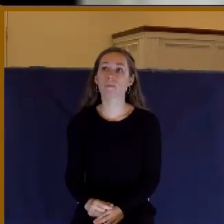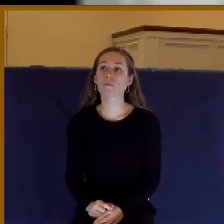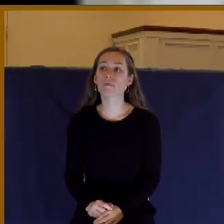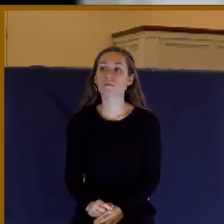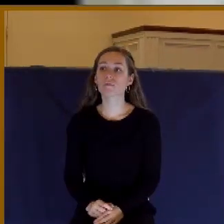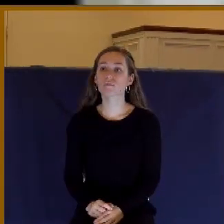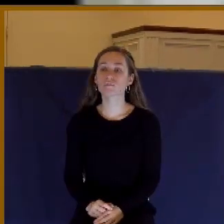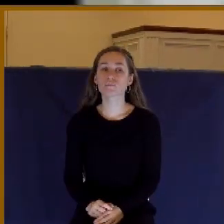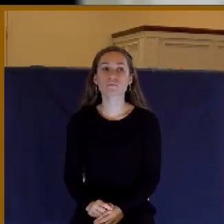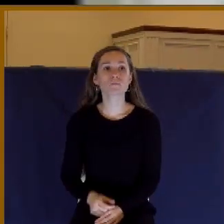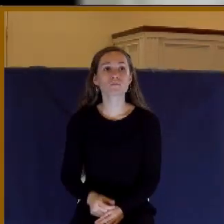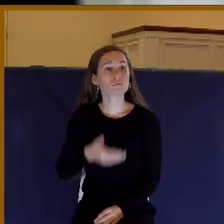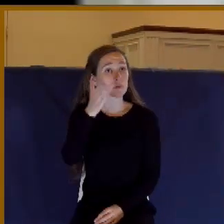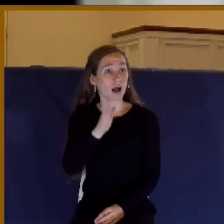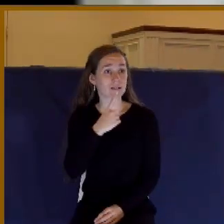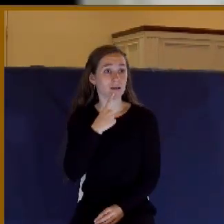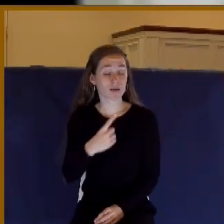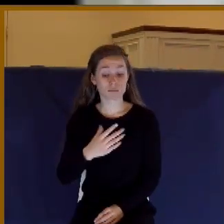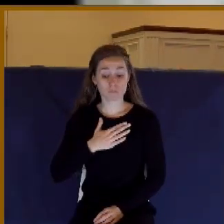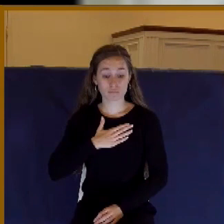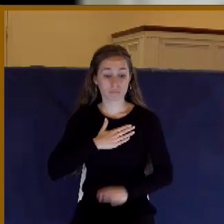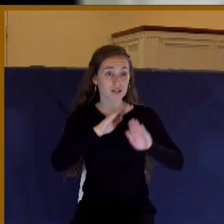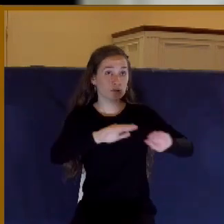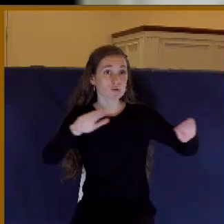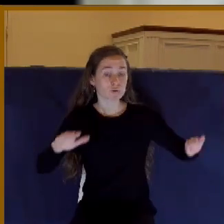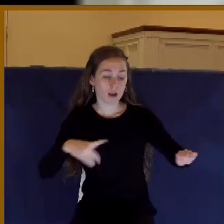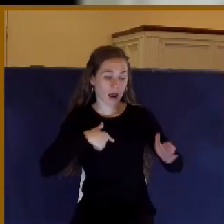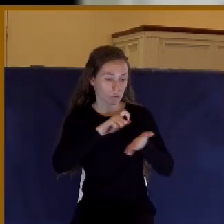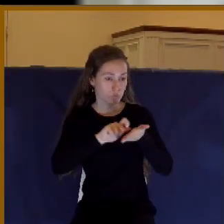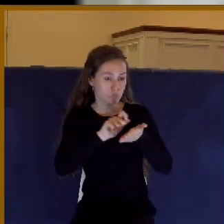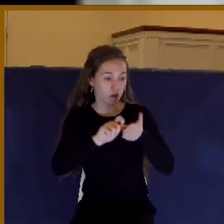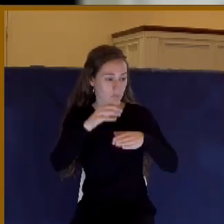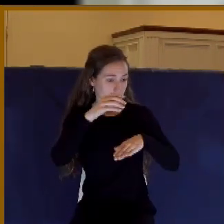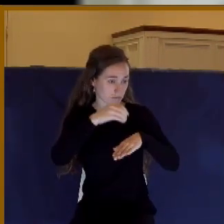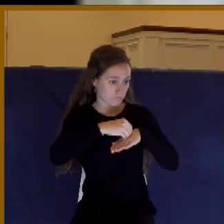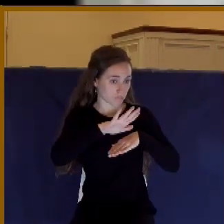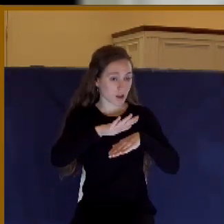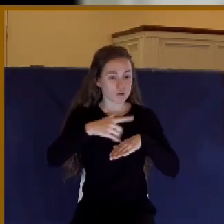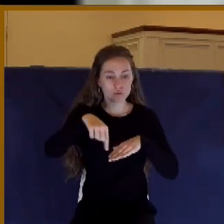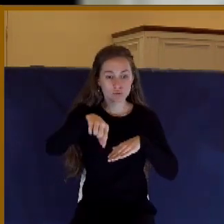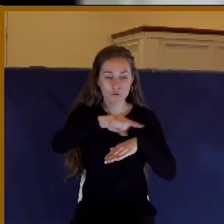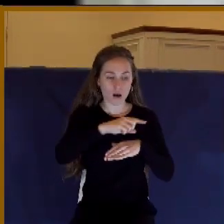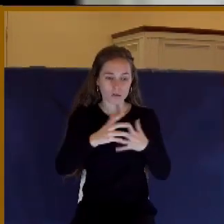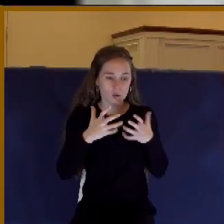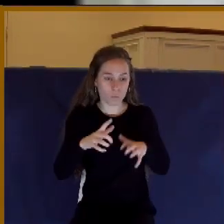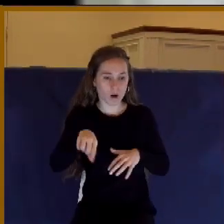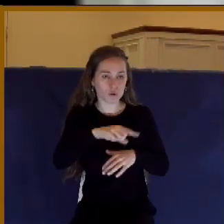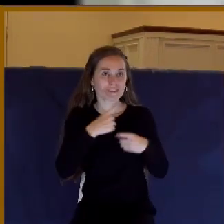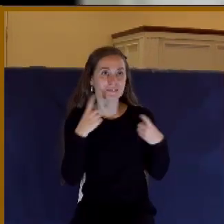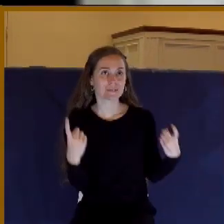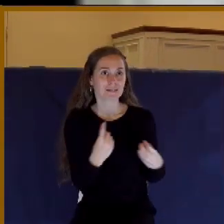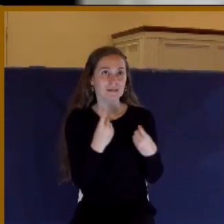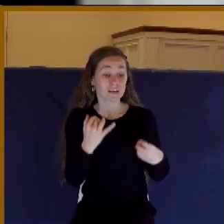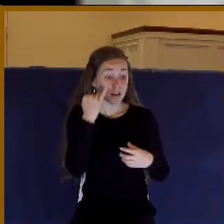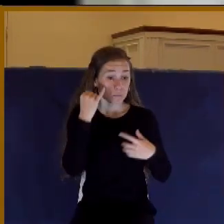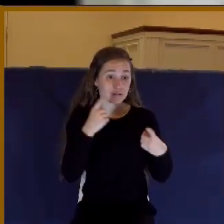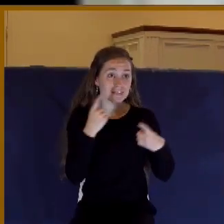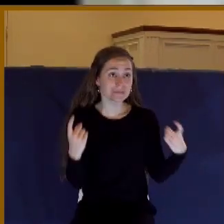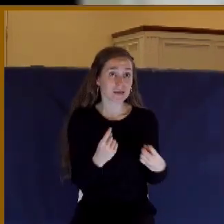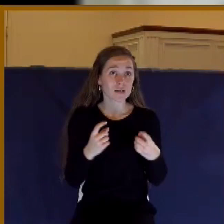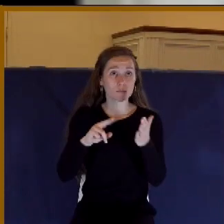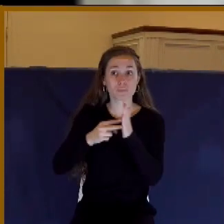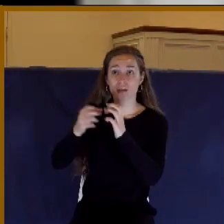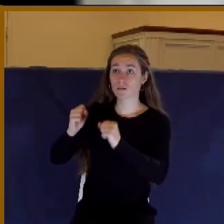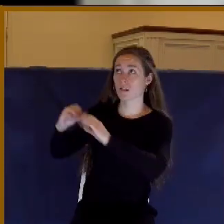My little children, these things write I unto you, that you sin not. And if any man sin, we have an advocate with the Father, Jesus Christ the